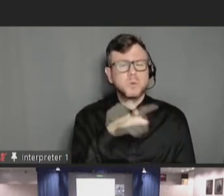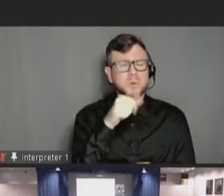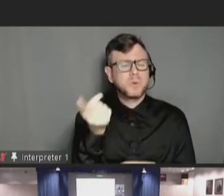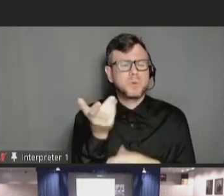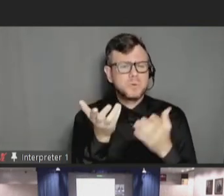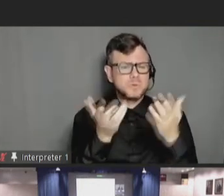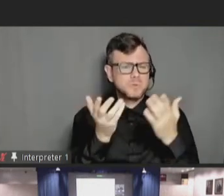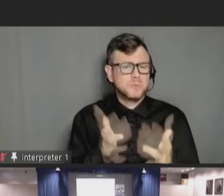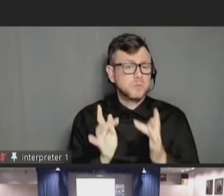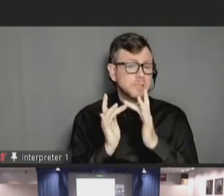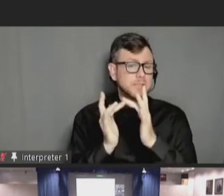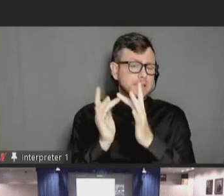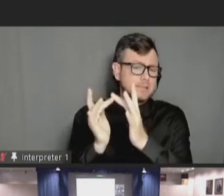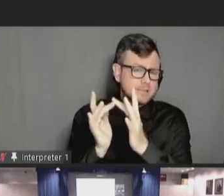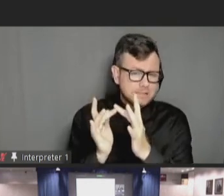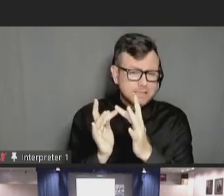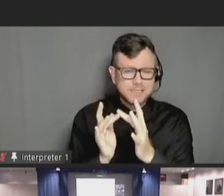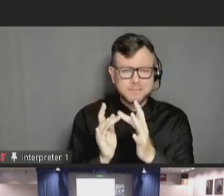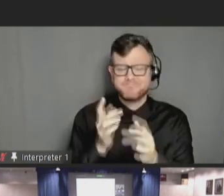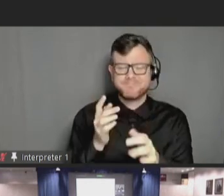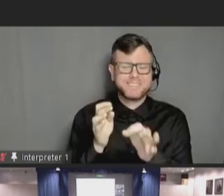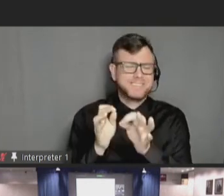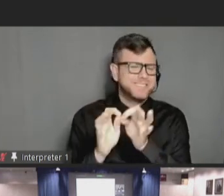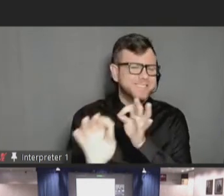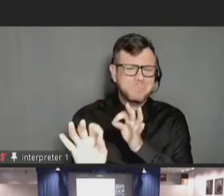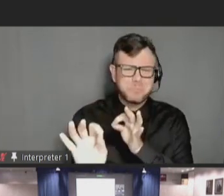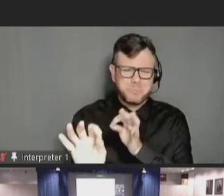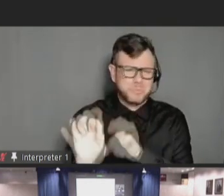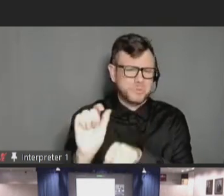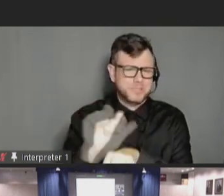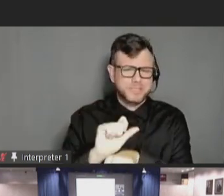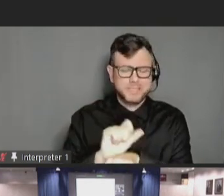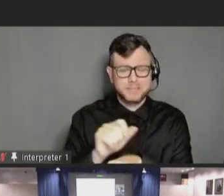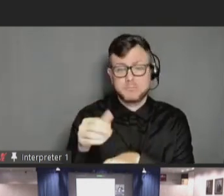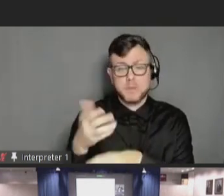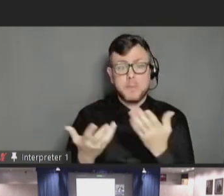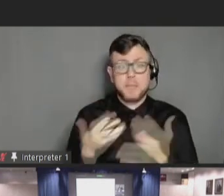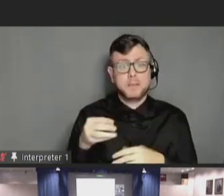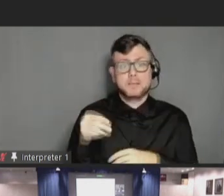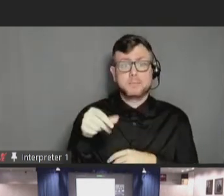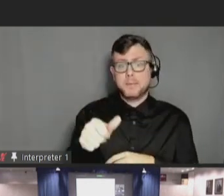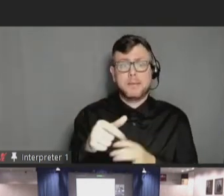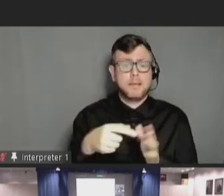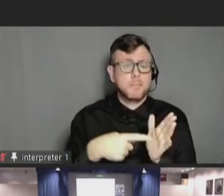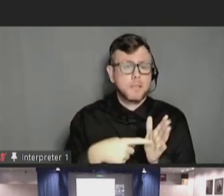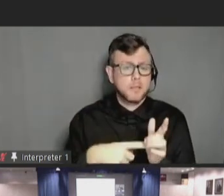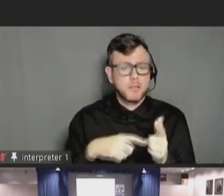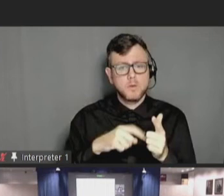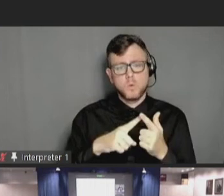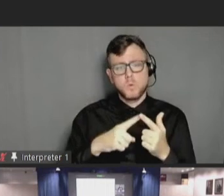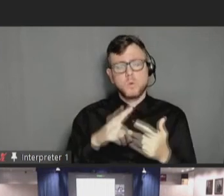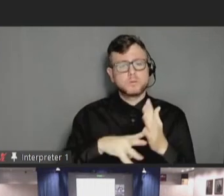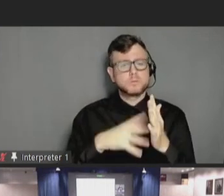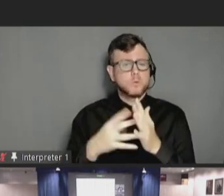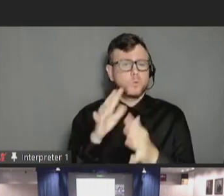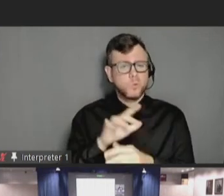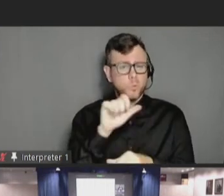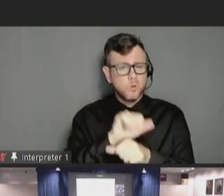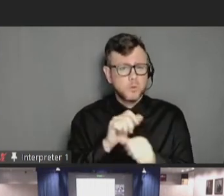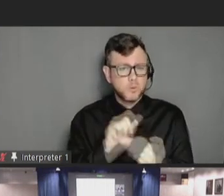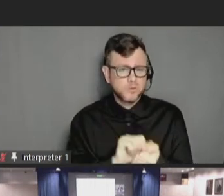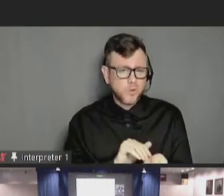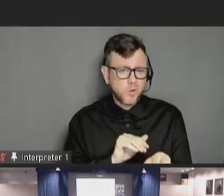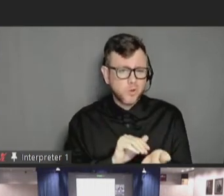online, even a simple task as like paying a bill or scheduling a doctor's appointment. So,